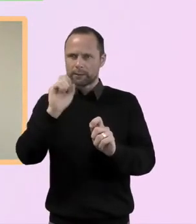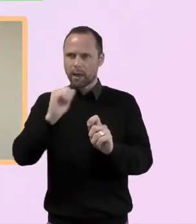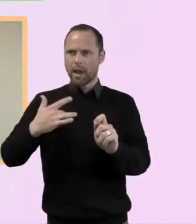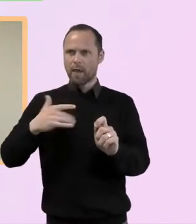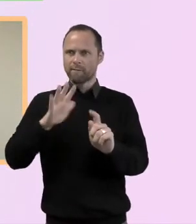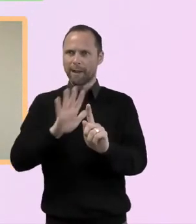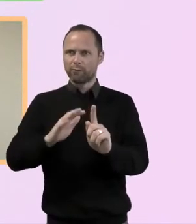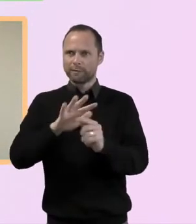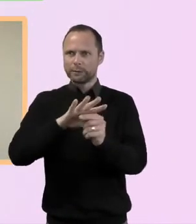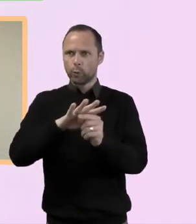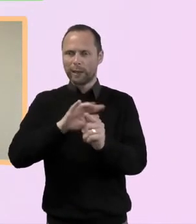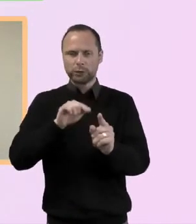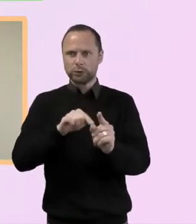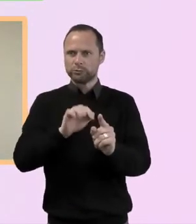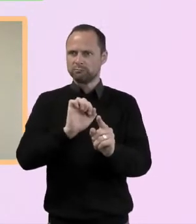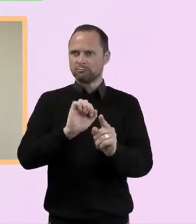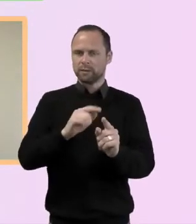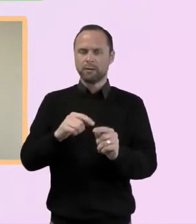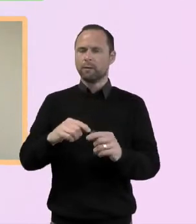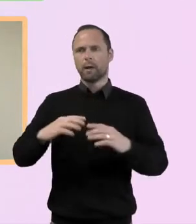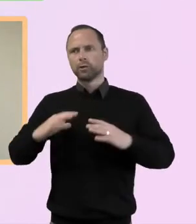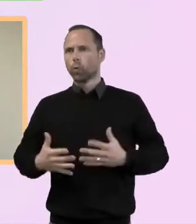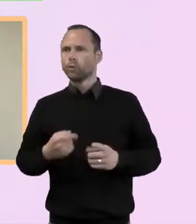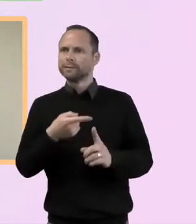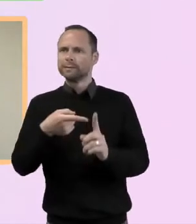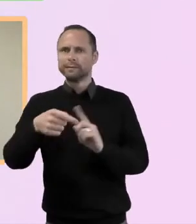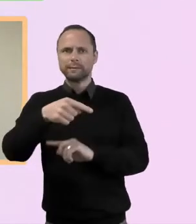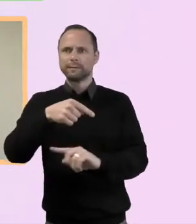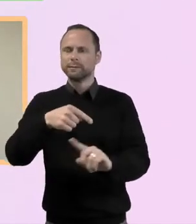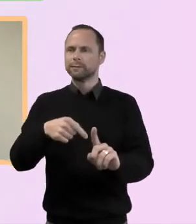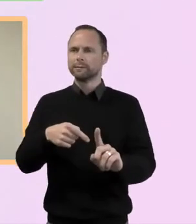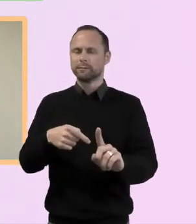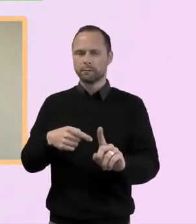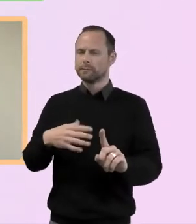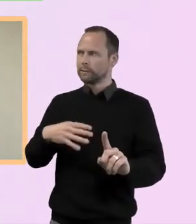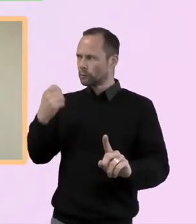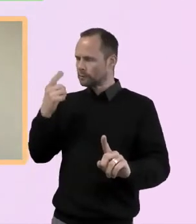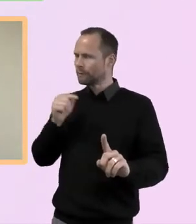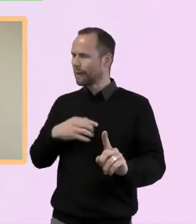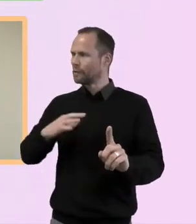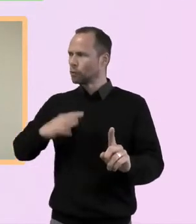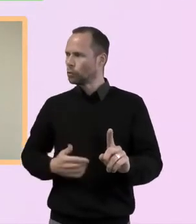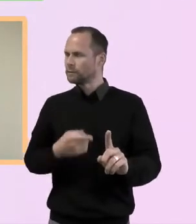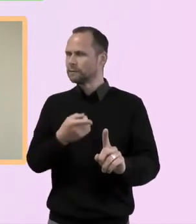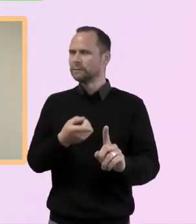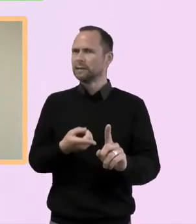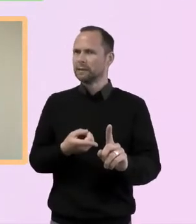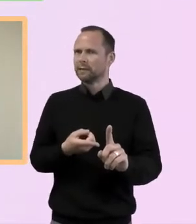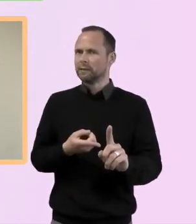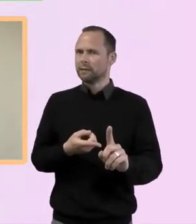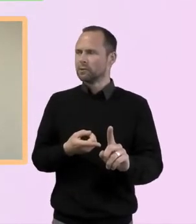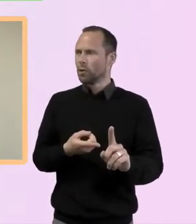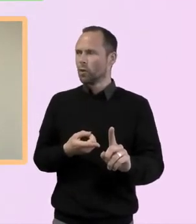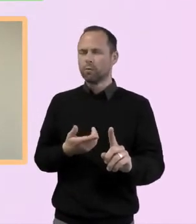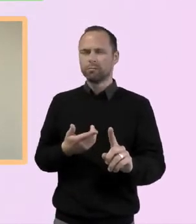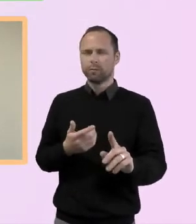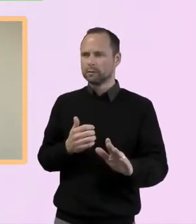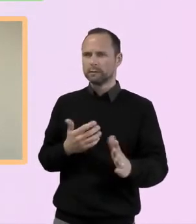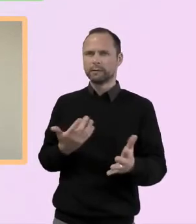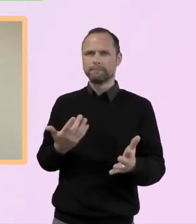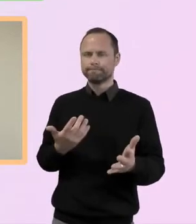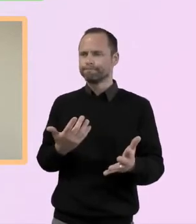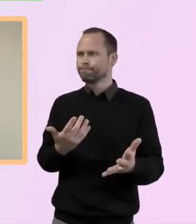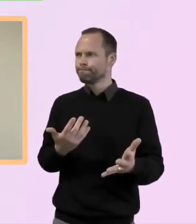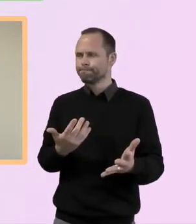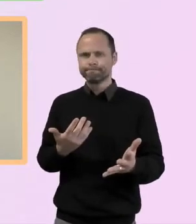about people being exhausted in this season. So the constant impetus to do something, to cope with change,